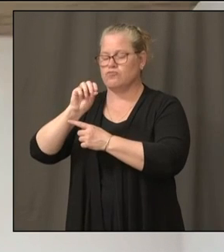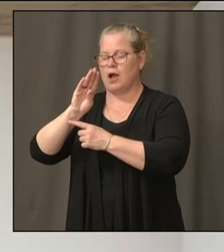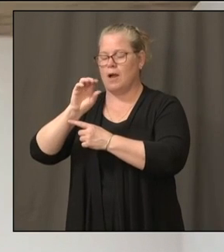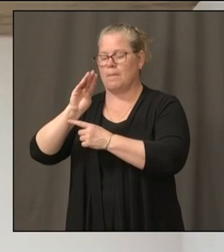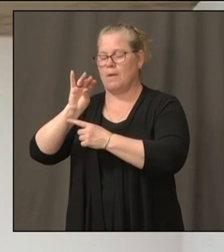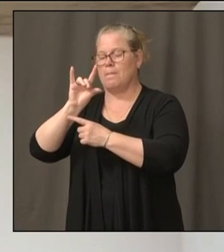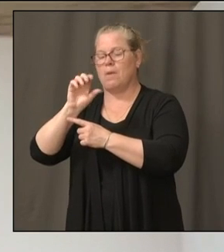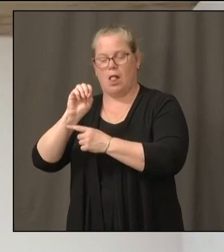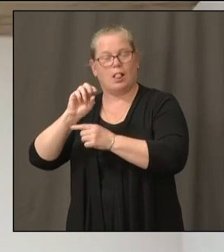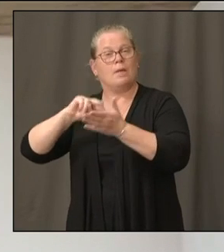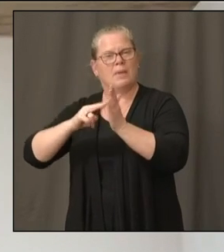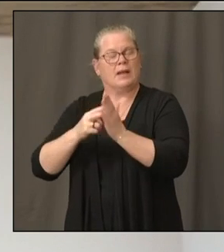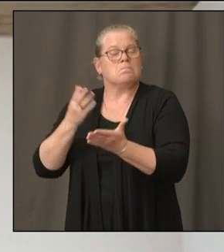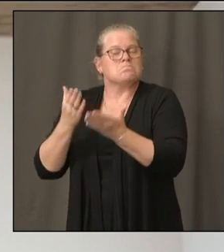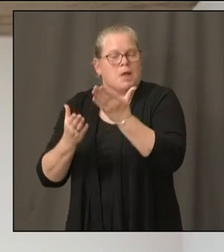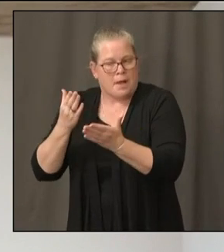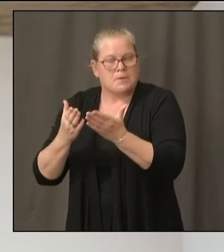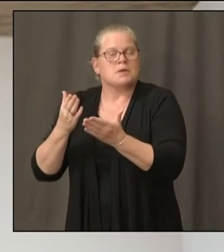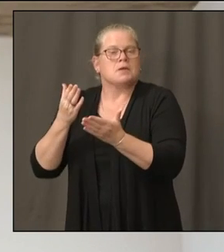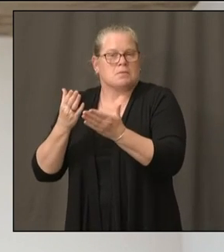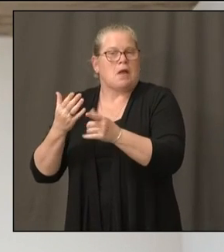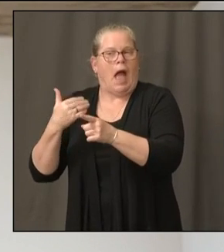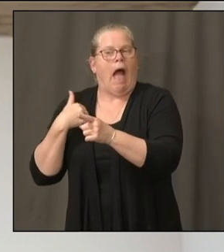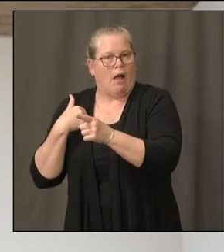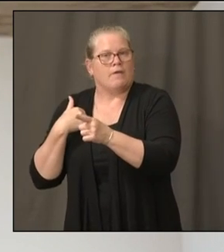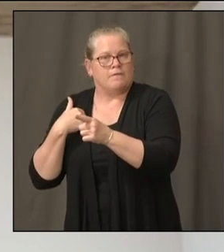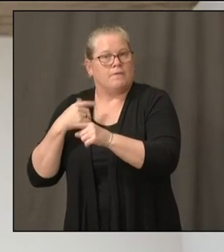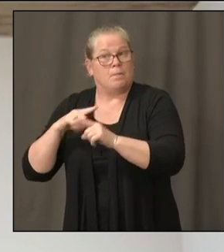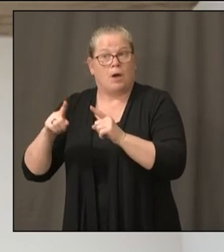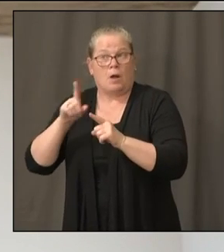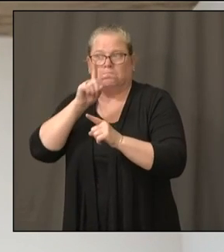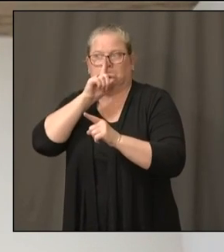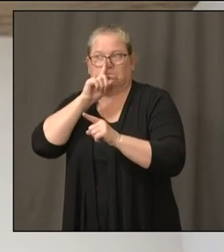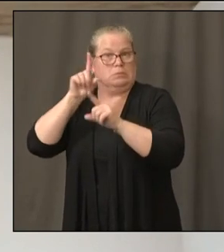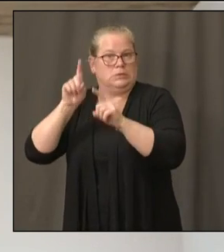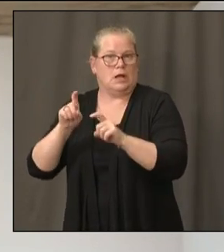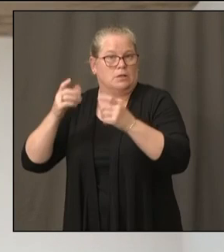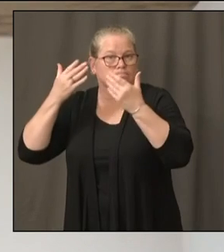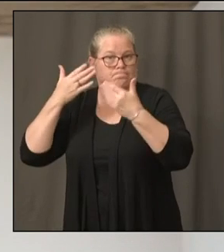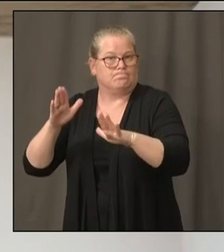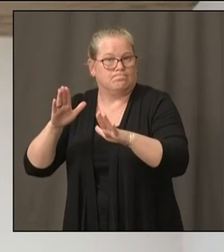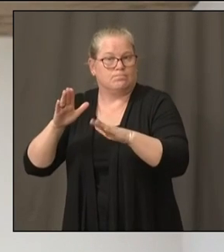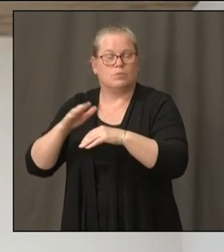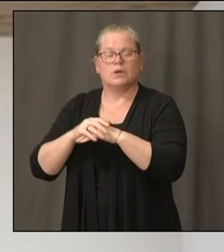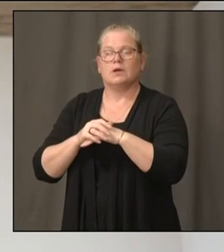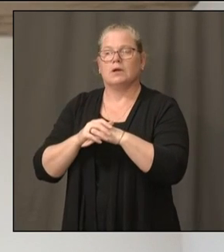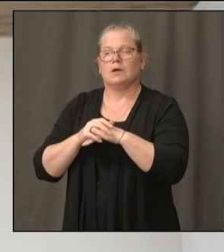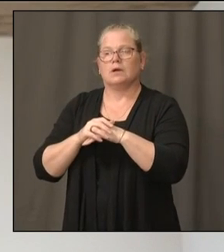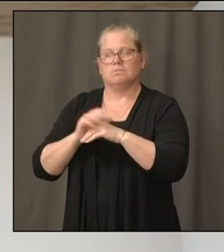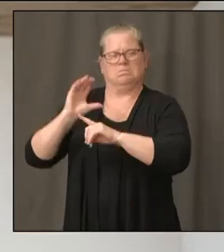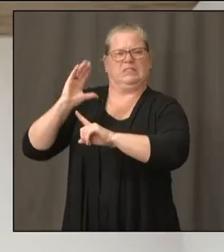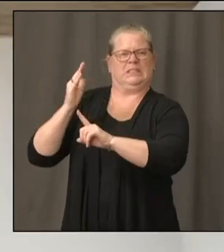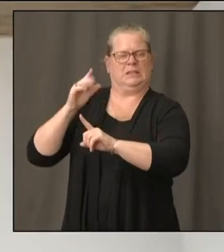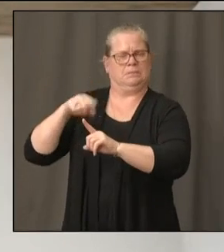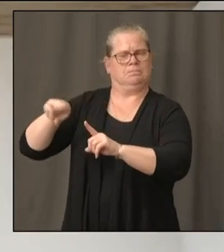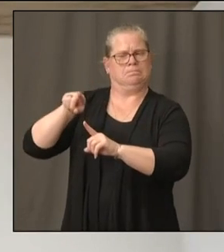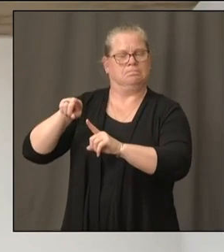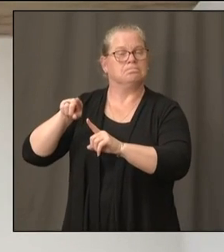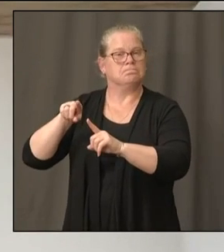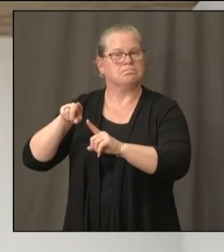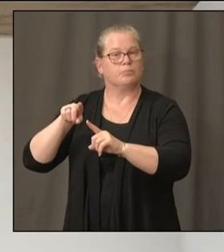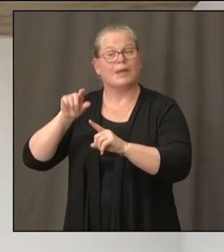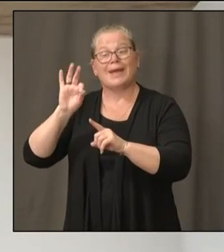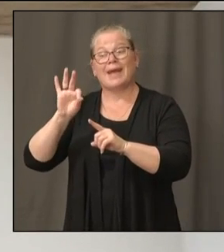clearly, this was necessary, because if we just counted on laboratory confirmations, we would have missed